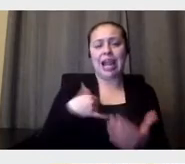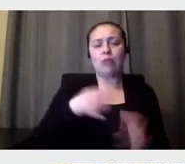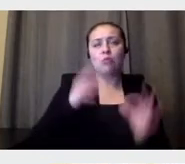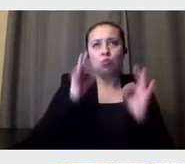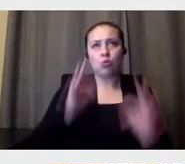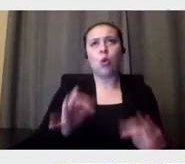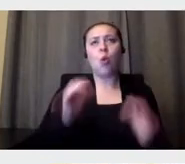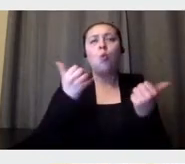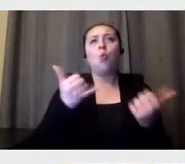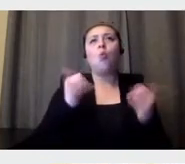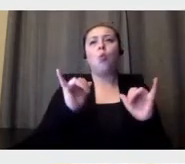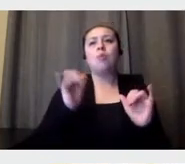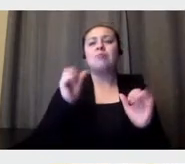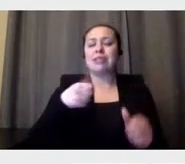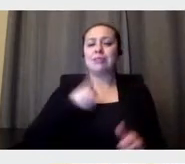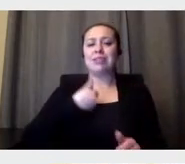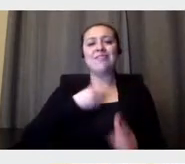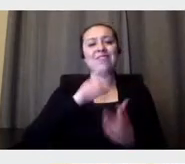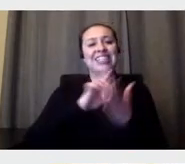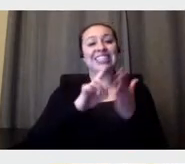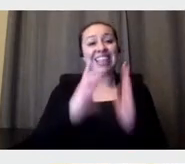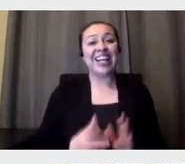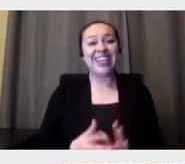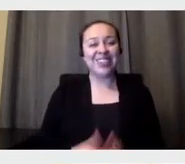Wonderful. Um,